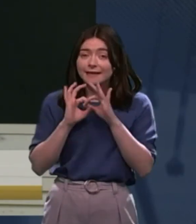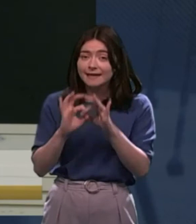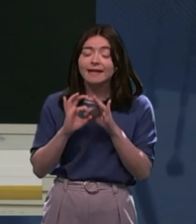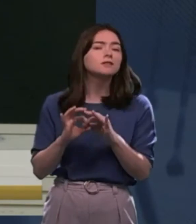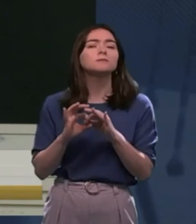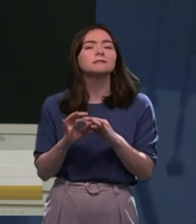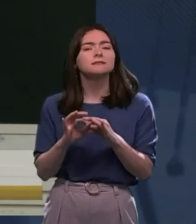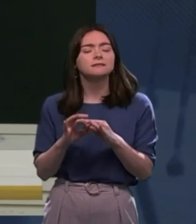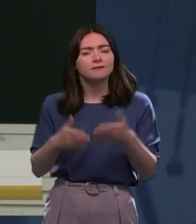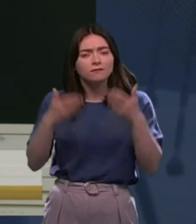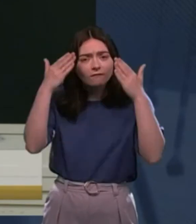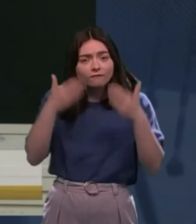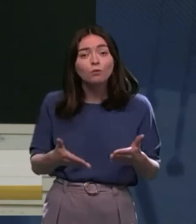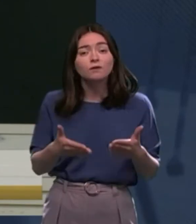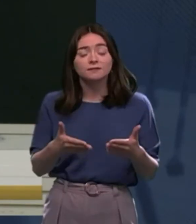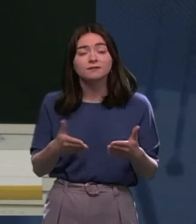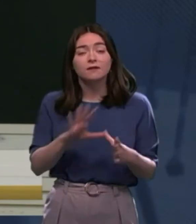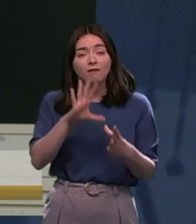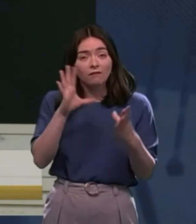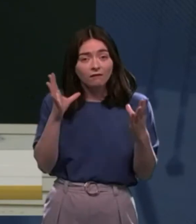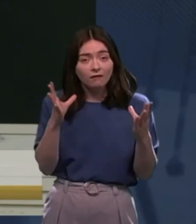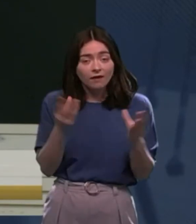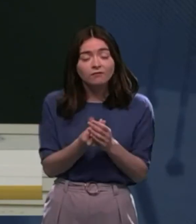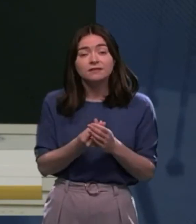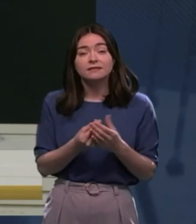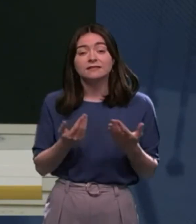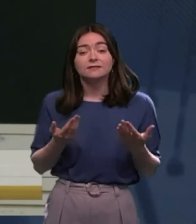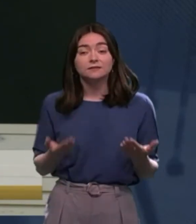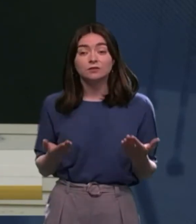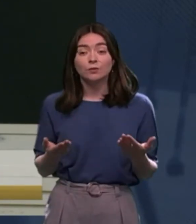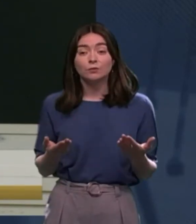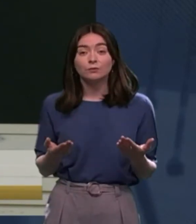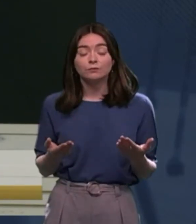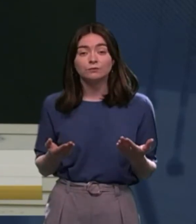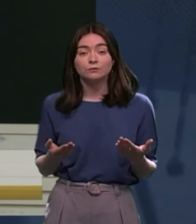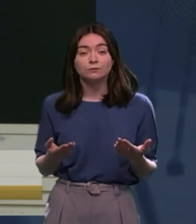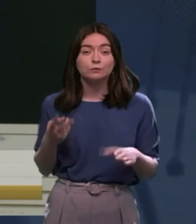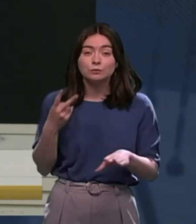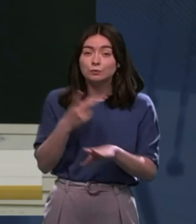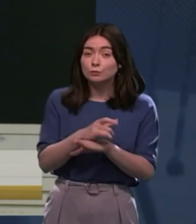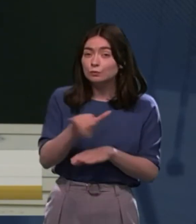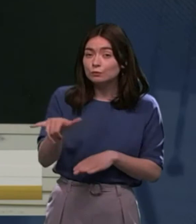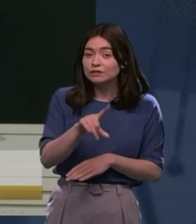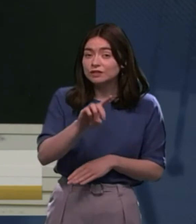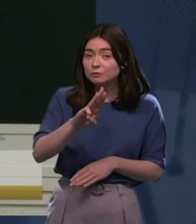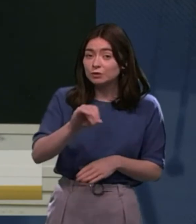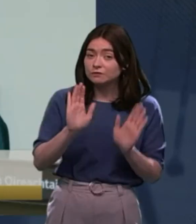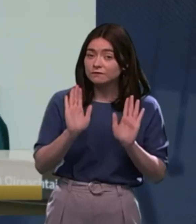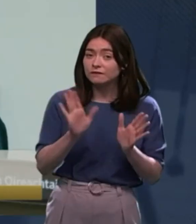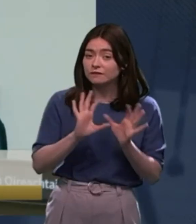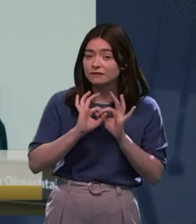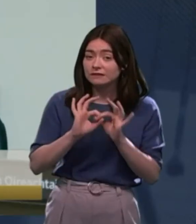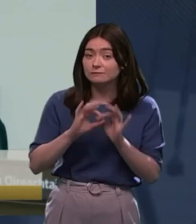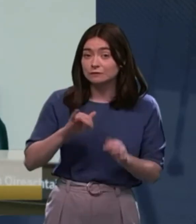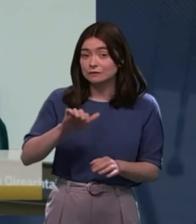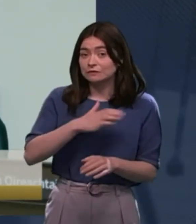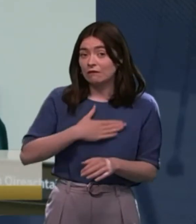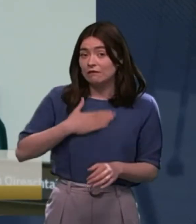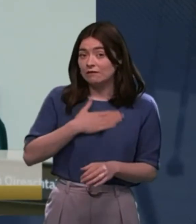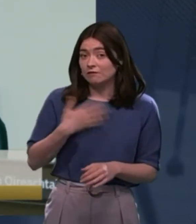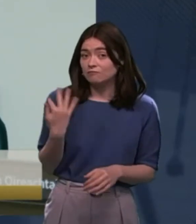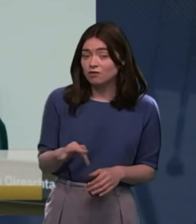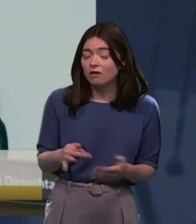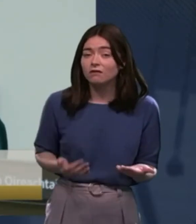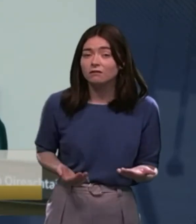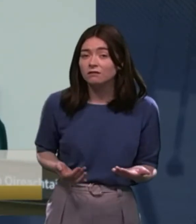the centre of it. So, I mean, just to be... Which DPOs have you engaged with, then? Excuse me if I'm incorrect. Well, sure.